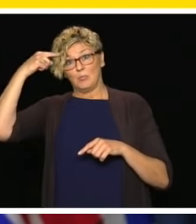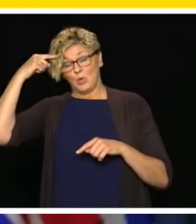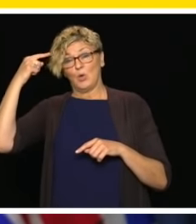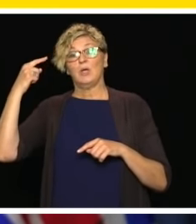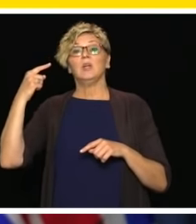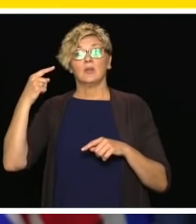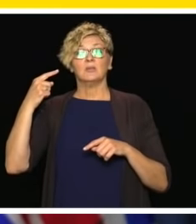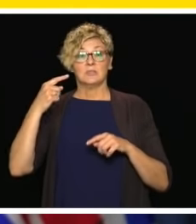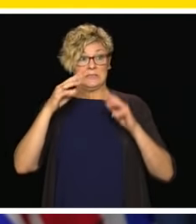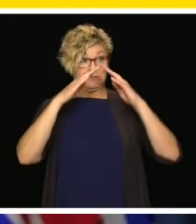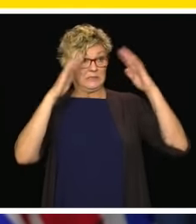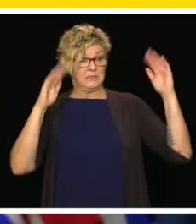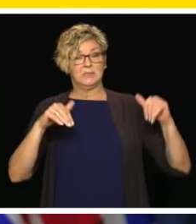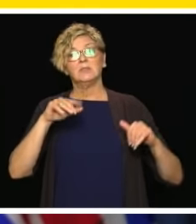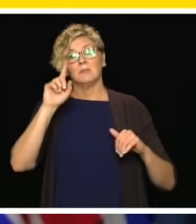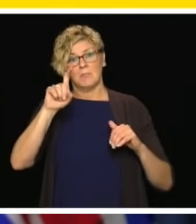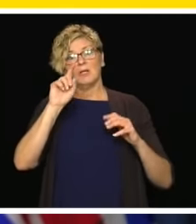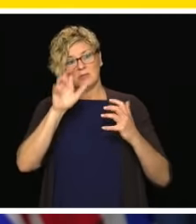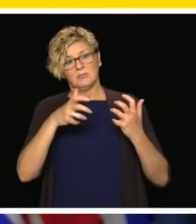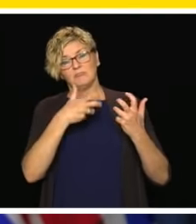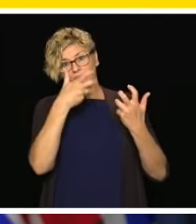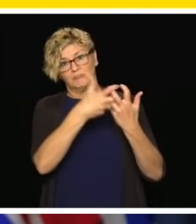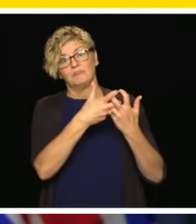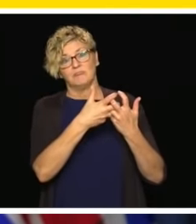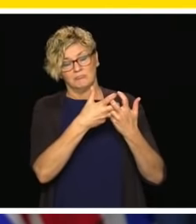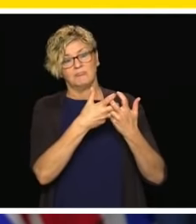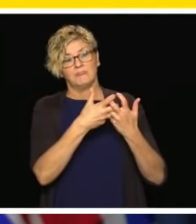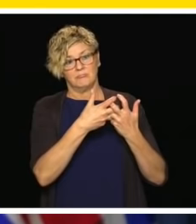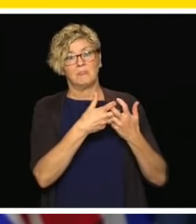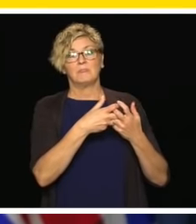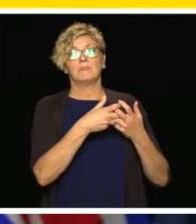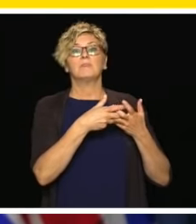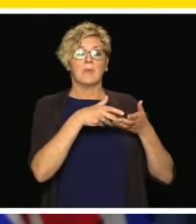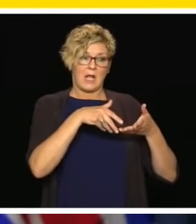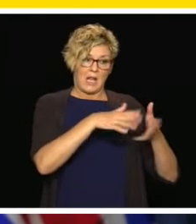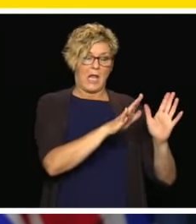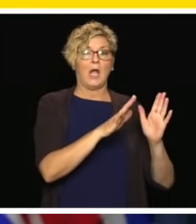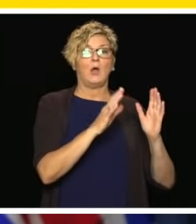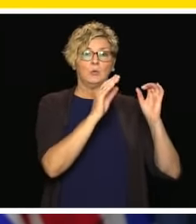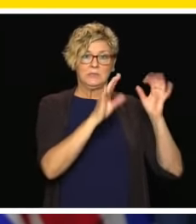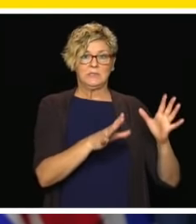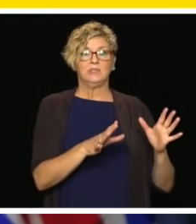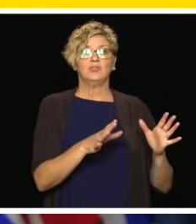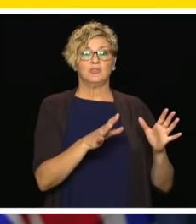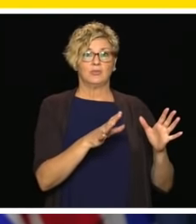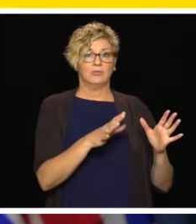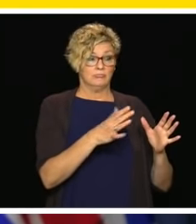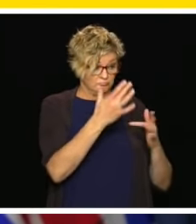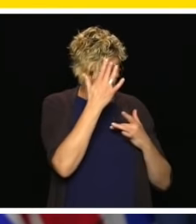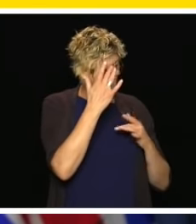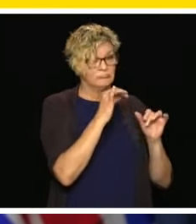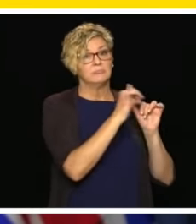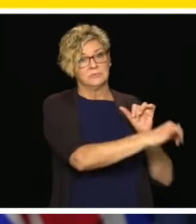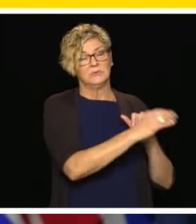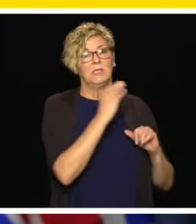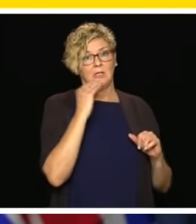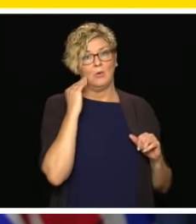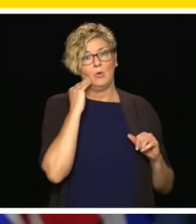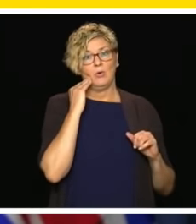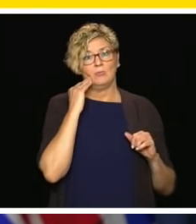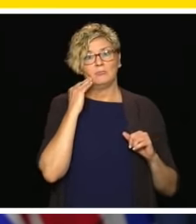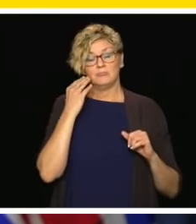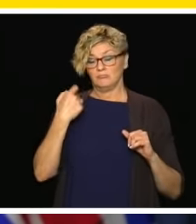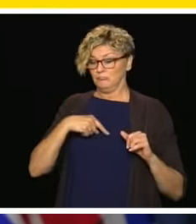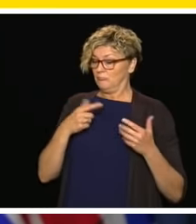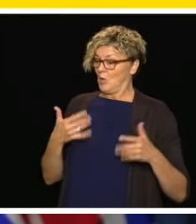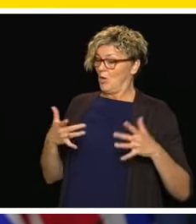making accommodations. The school system will make accommodations for teachers and support staff who need them. And that's a commitment